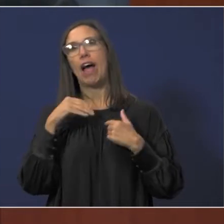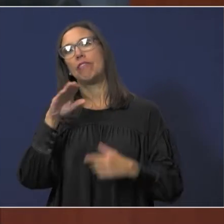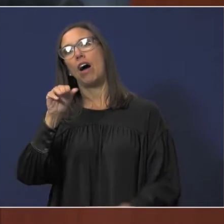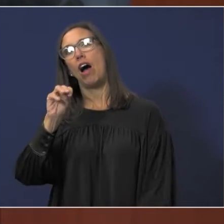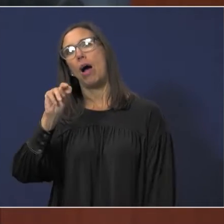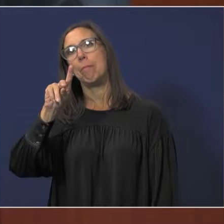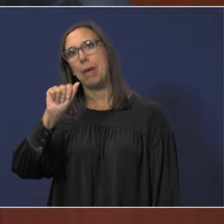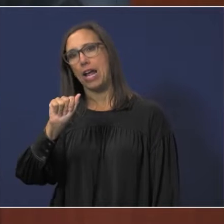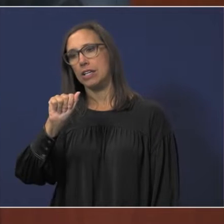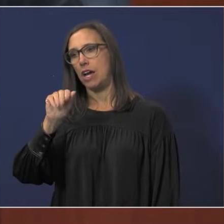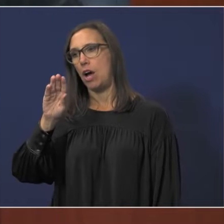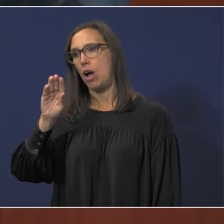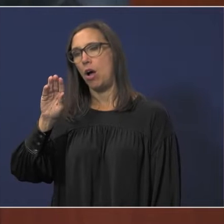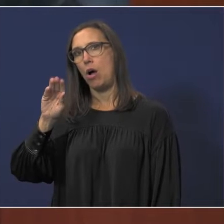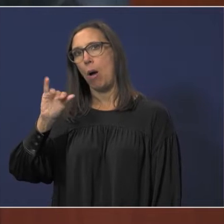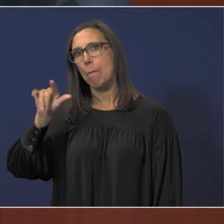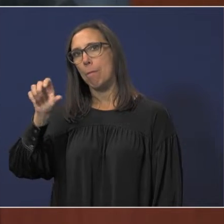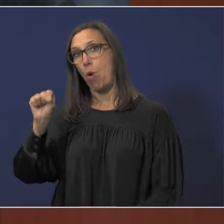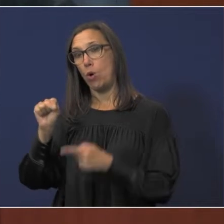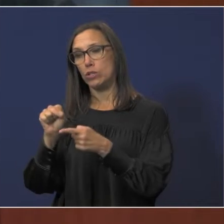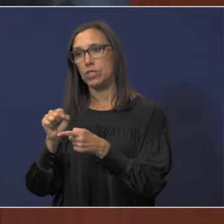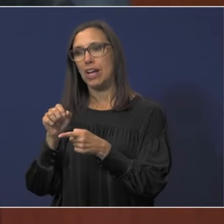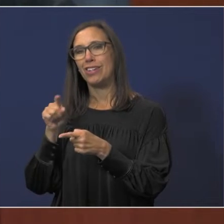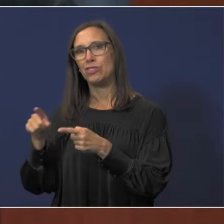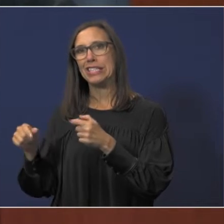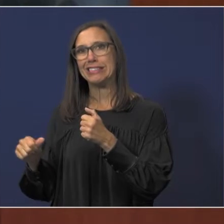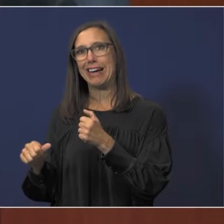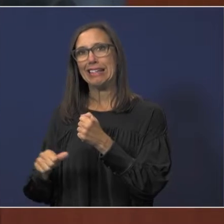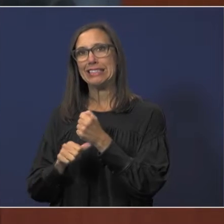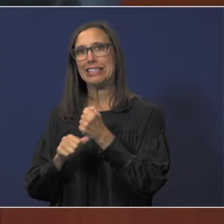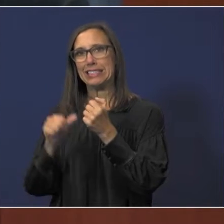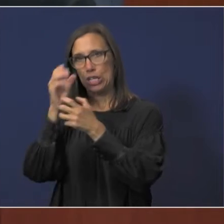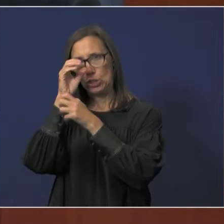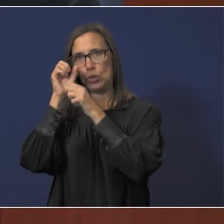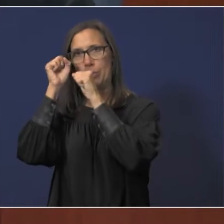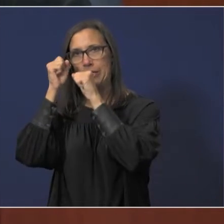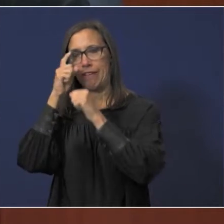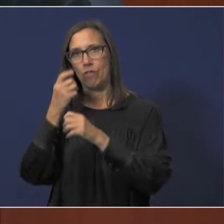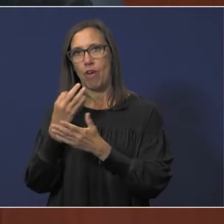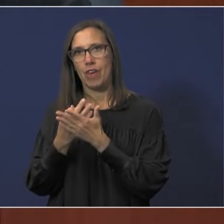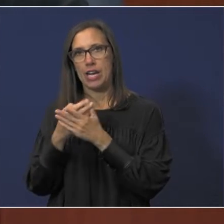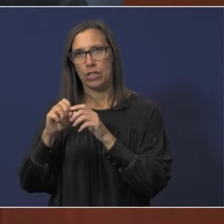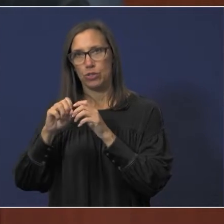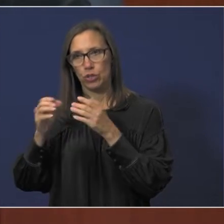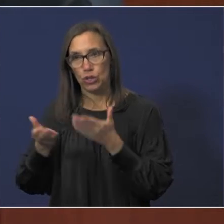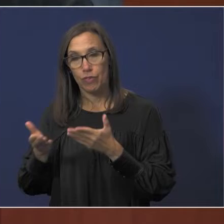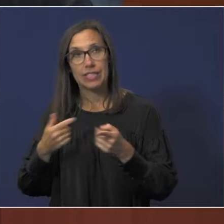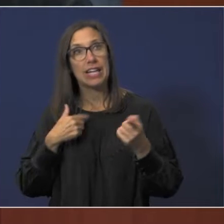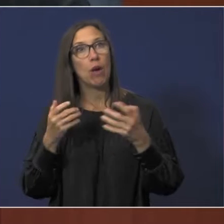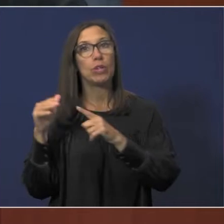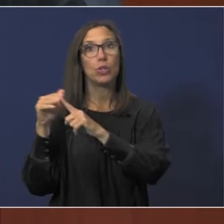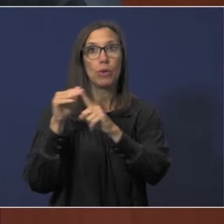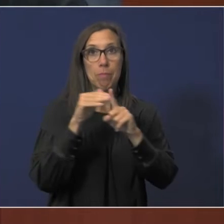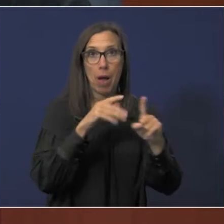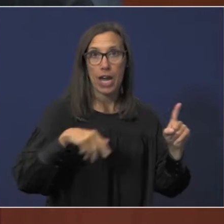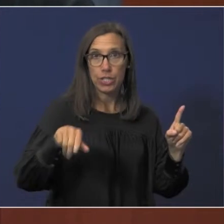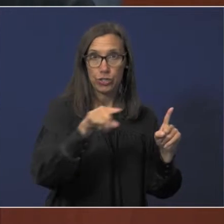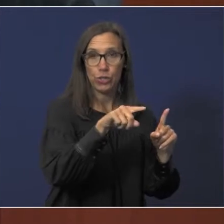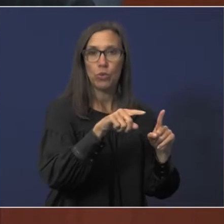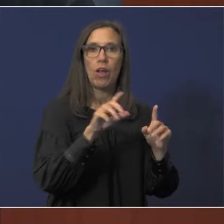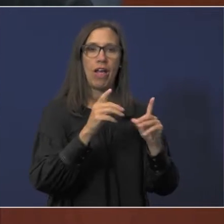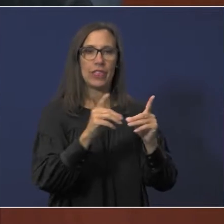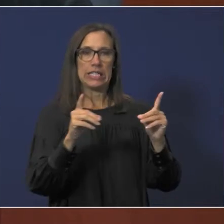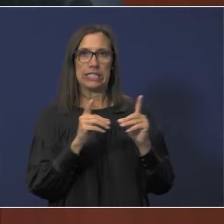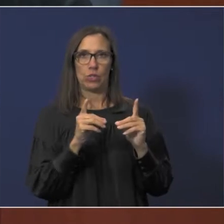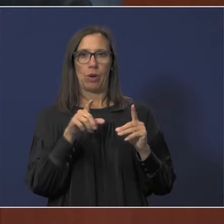presentation, our assistant superintendent of business and financial services. And as she's coming up, I just want to remind you that the